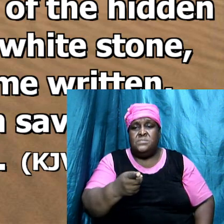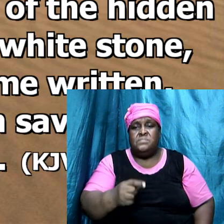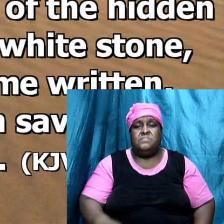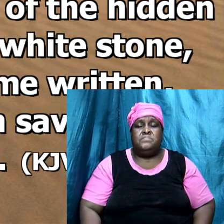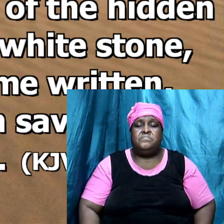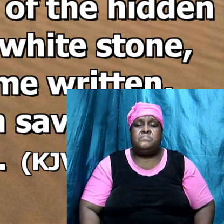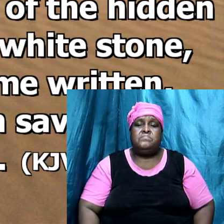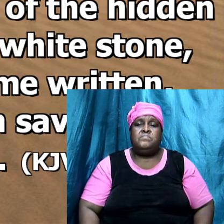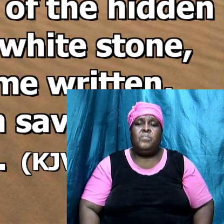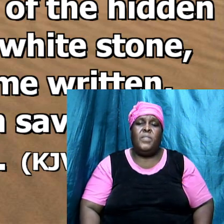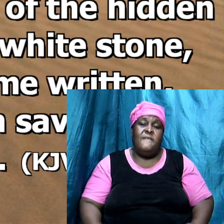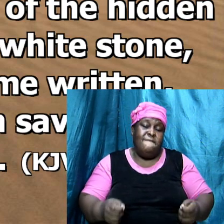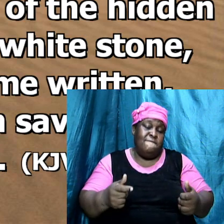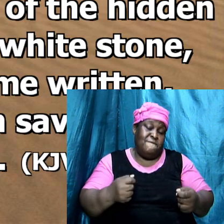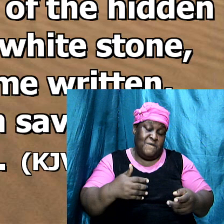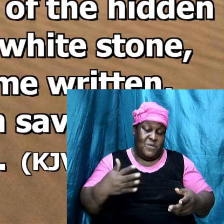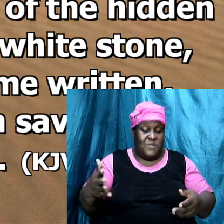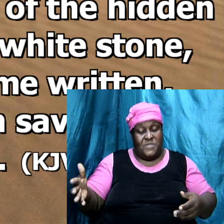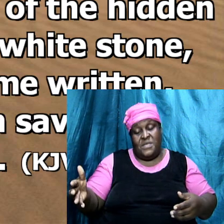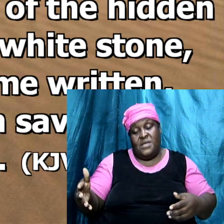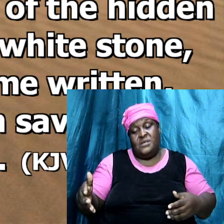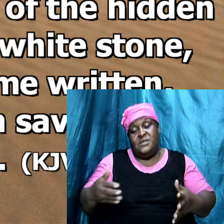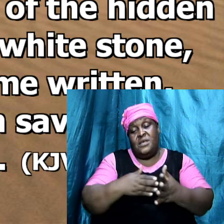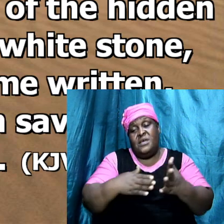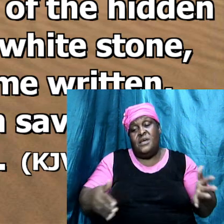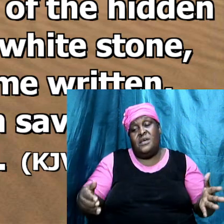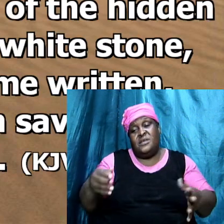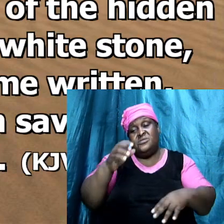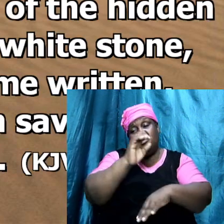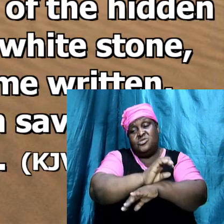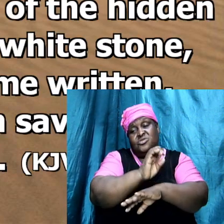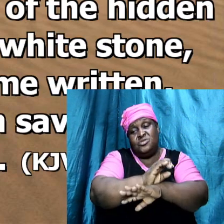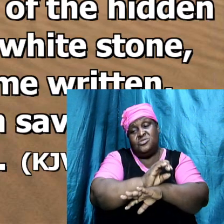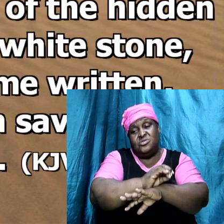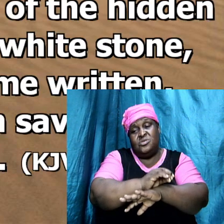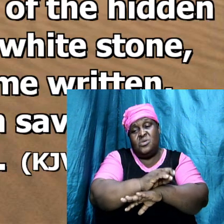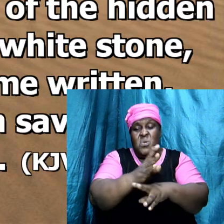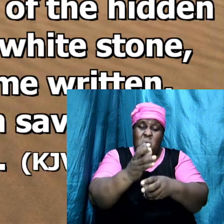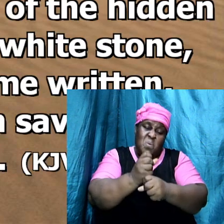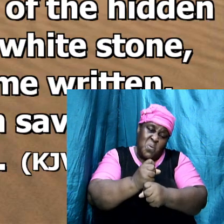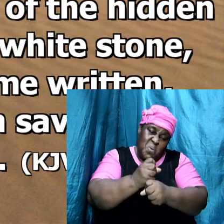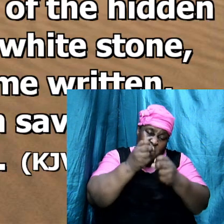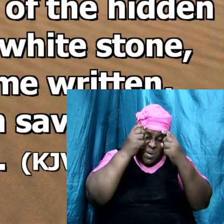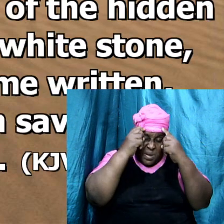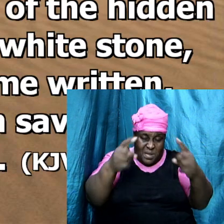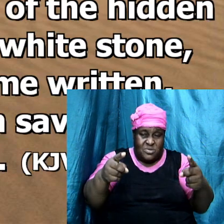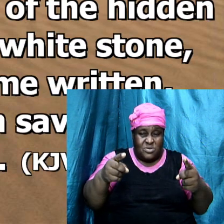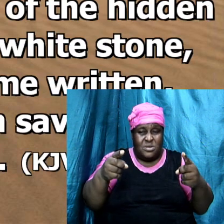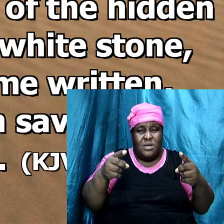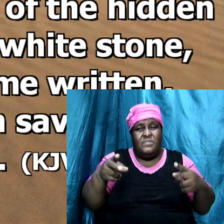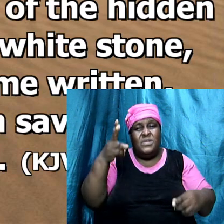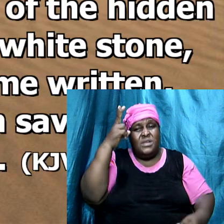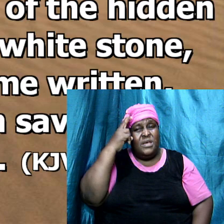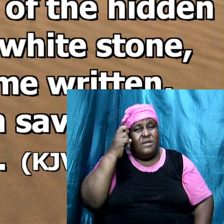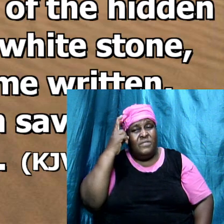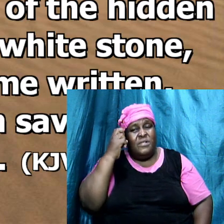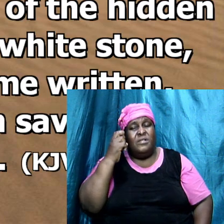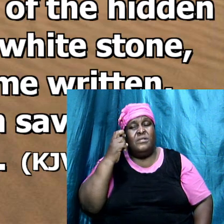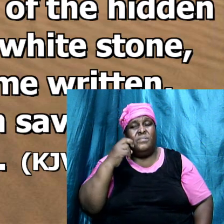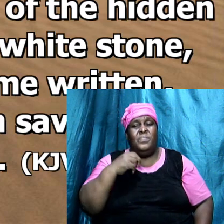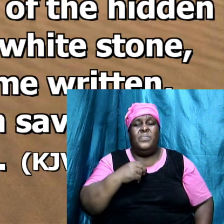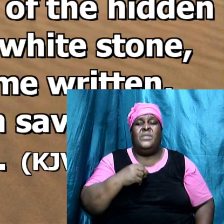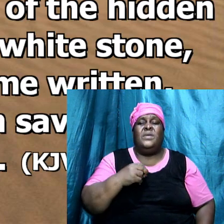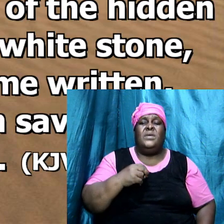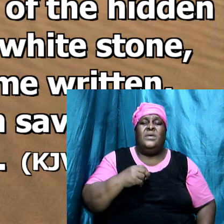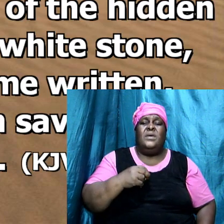he had a few things against the church in Pergamos. They ruled the doctrine of Balaam, and they also had